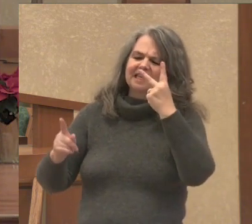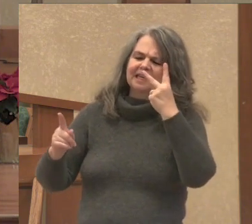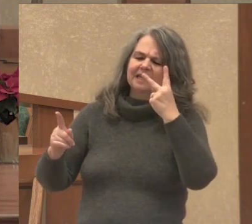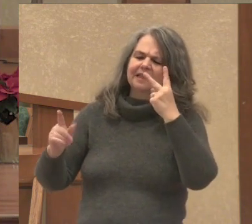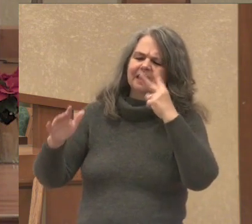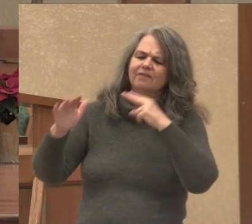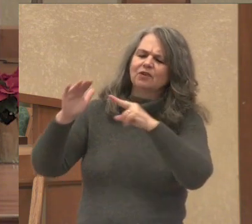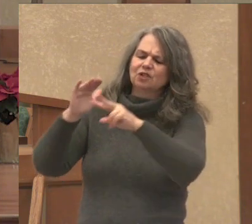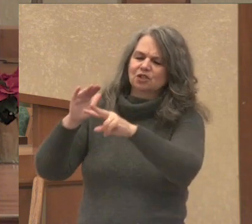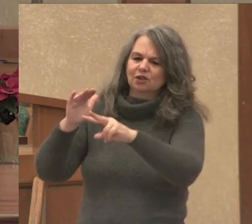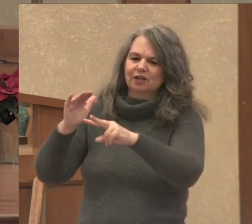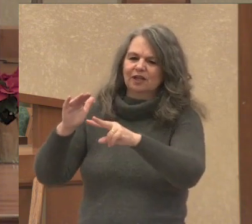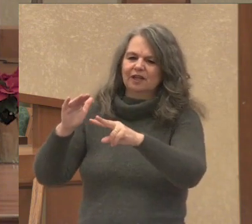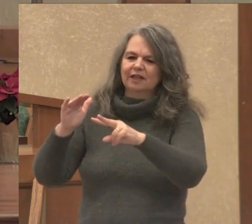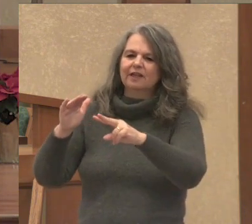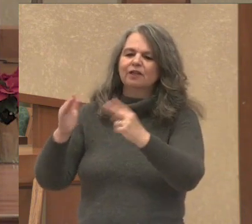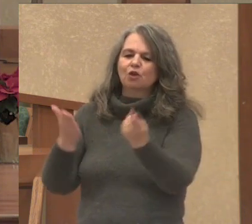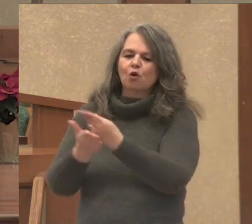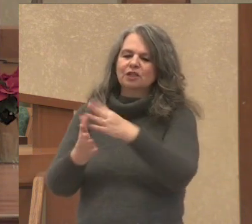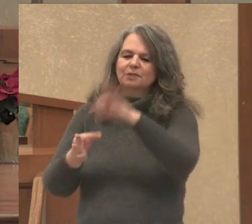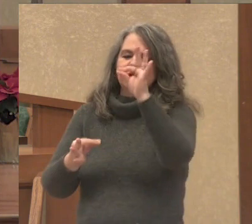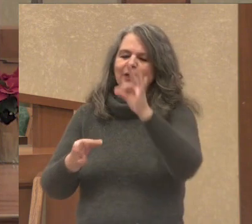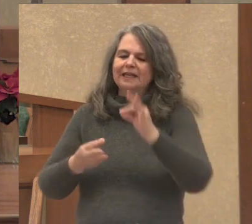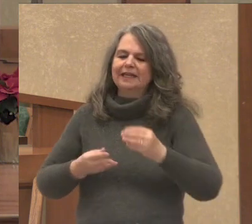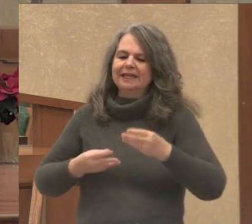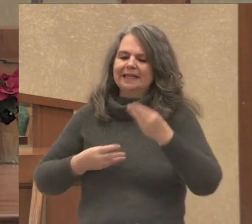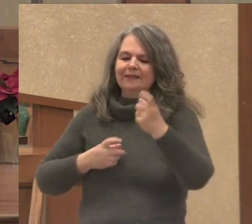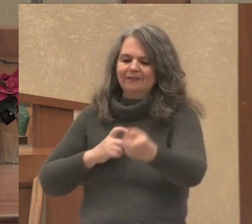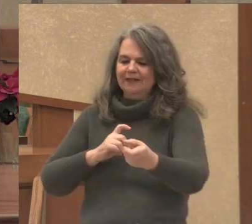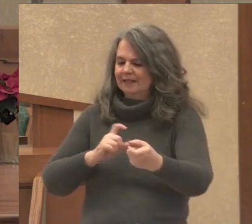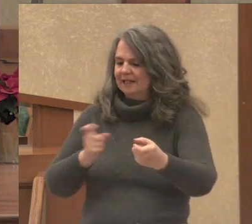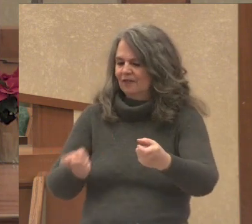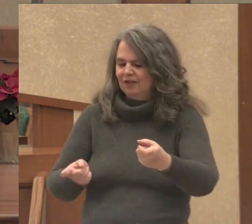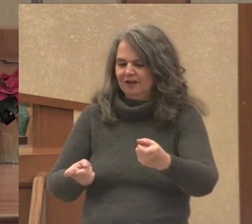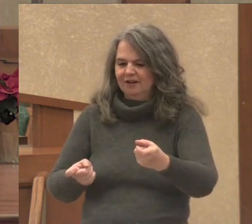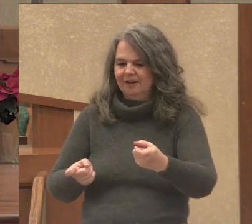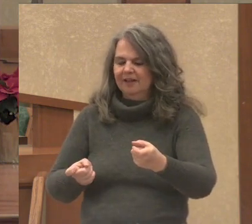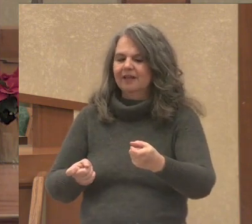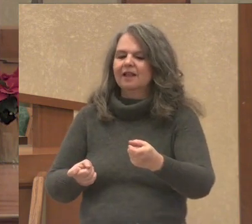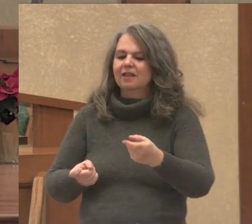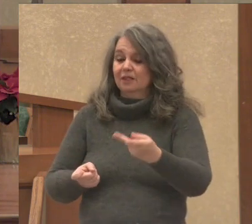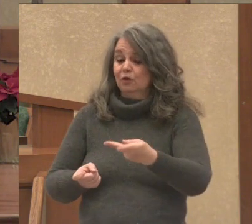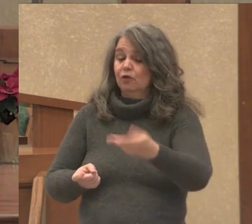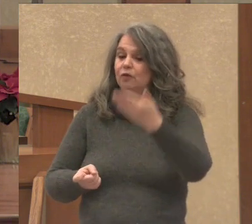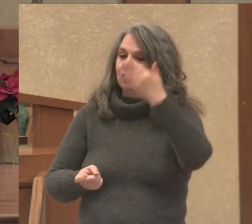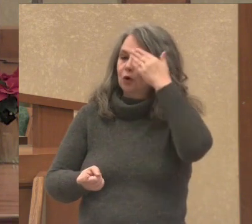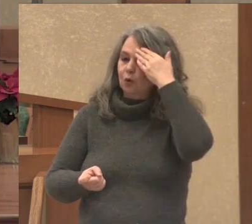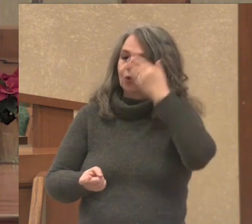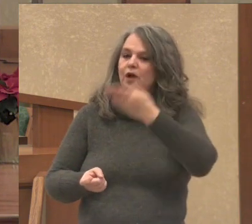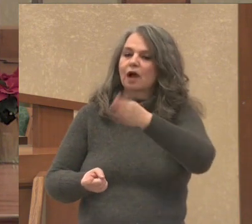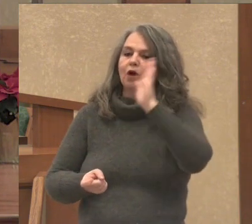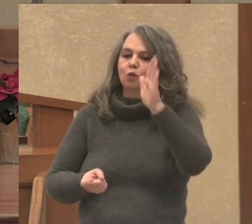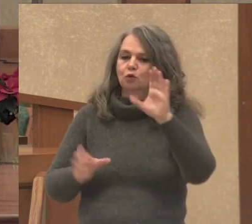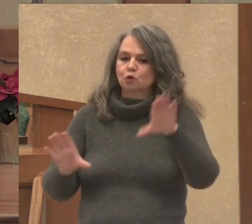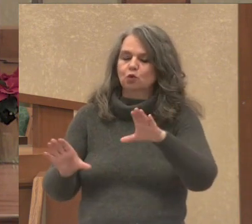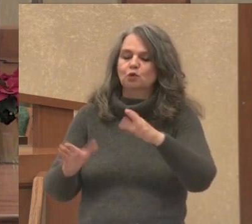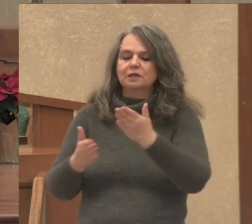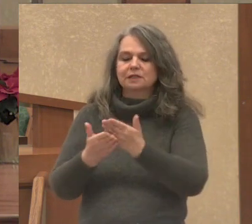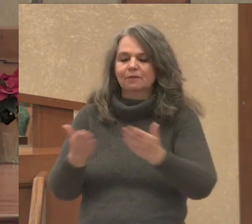Holy Spirit gave them to see that in this little child, God is doing something very, very special.